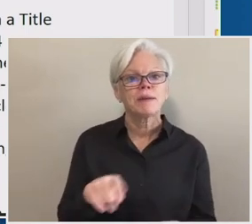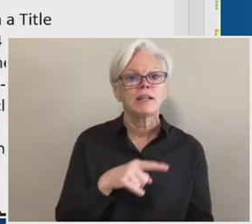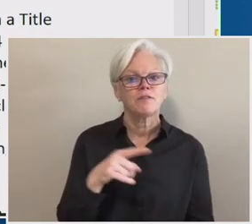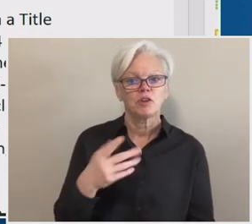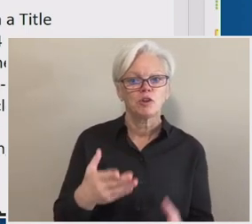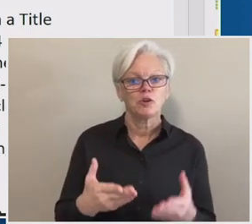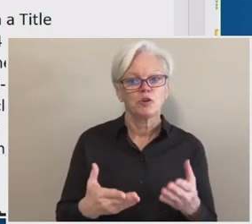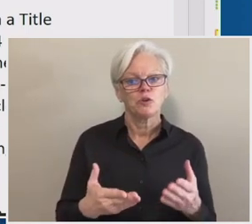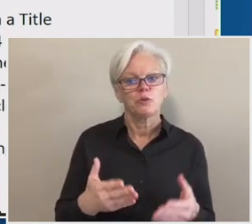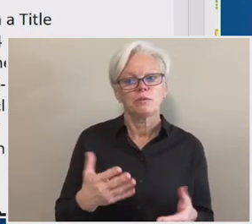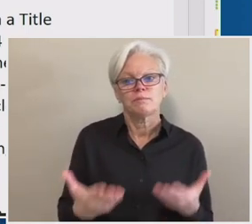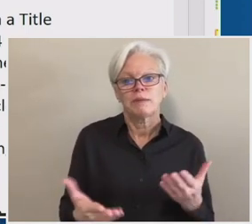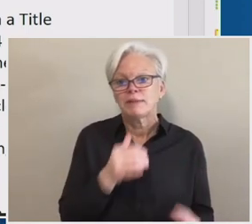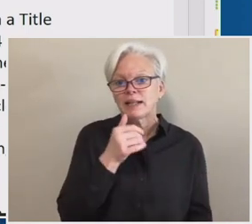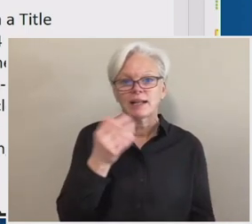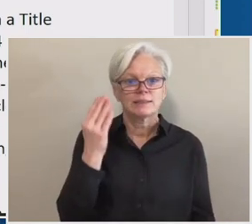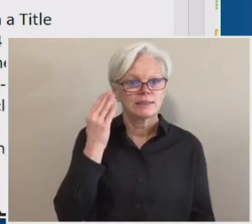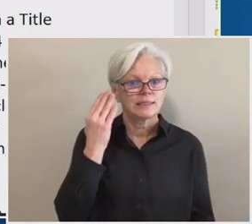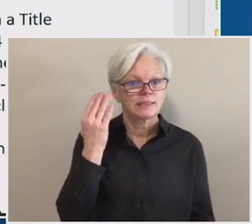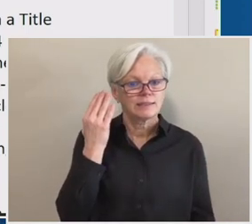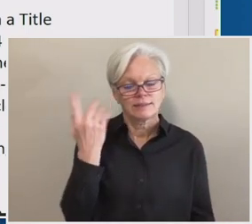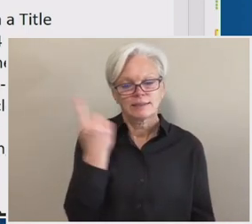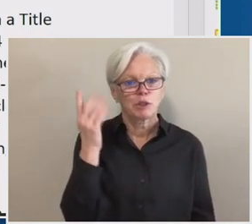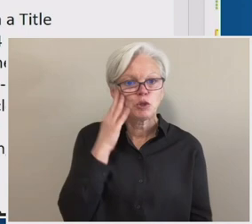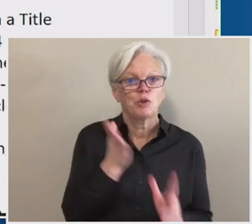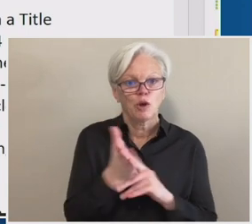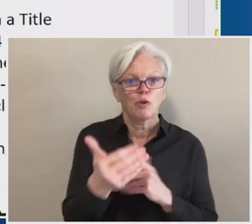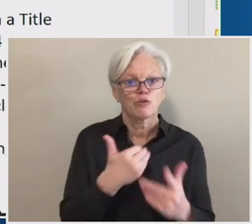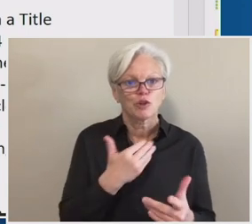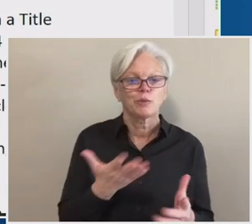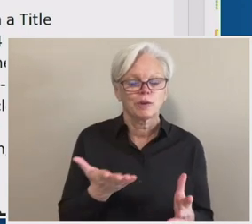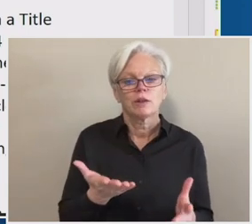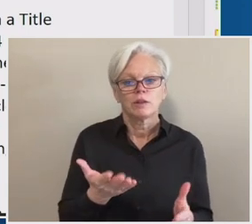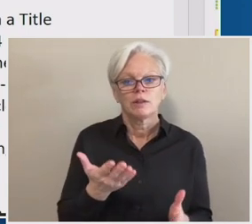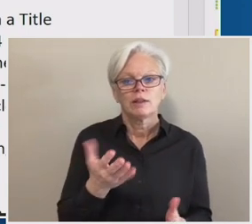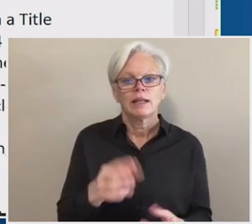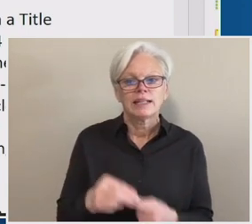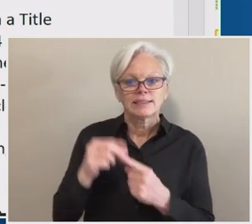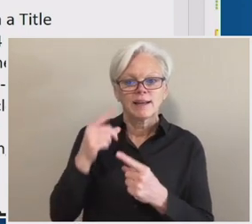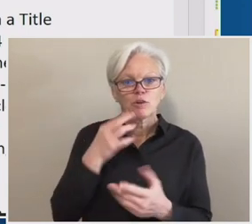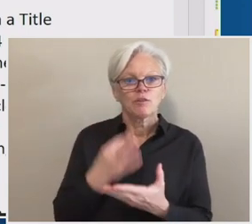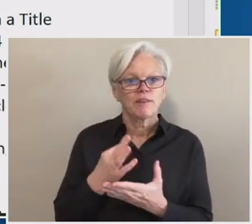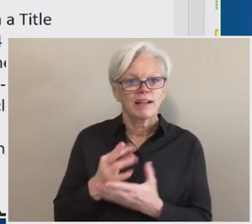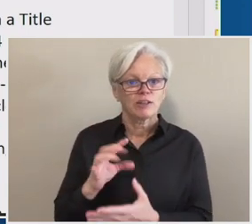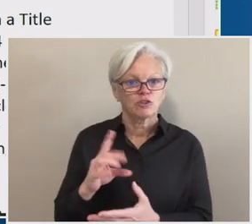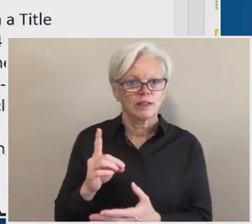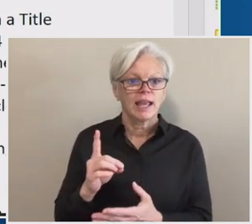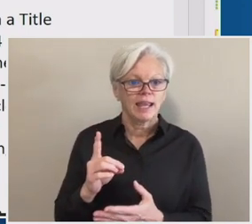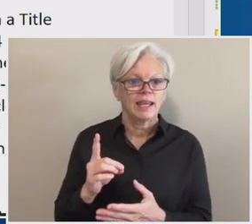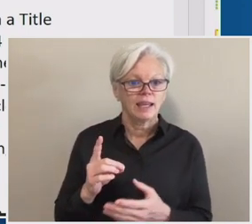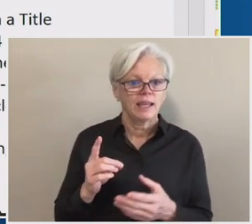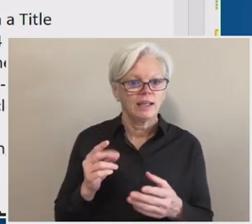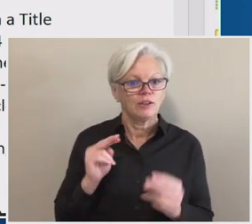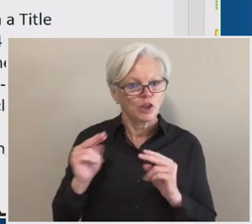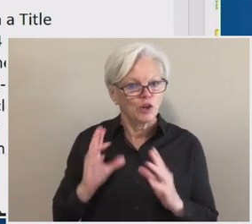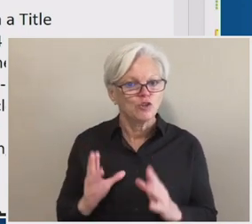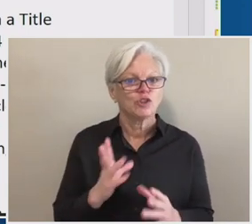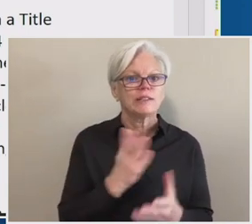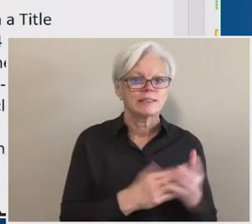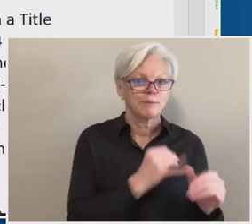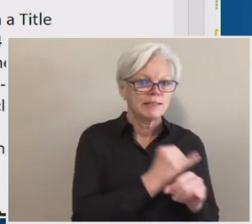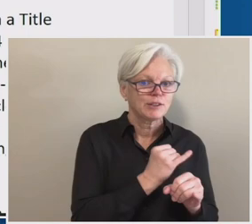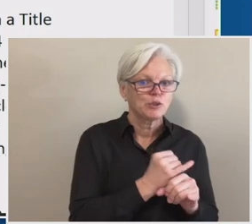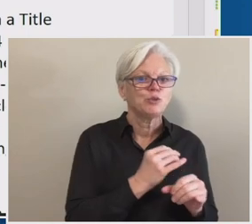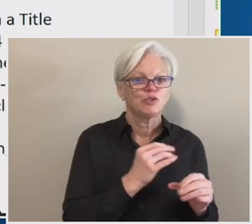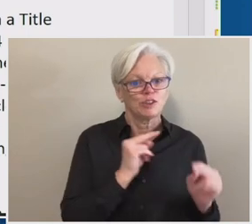something that you are intimately familiar with, except perhaps for our financial aid negotiators and some of our institutional negotiators. Um,